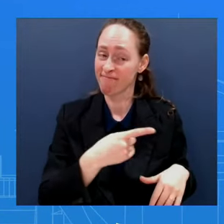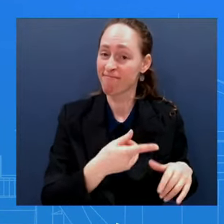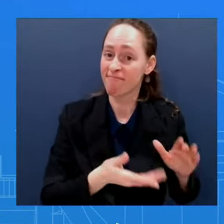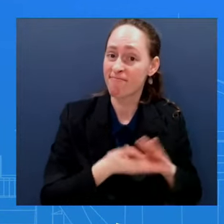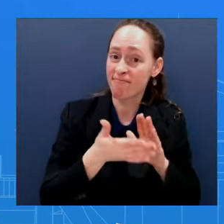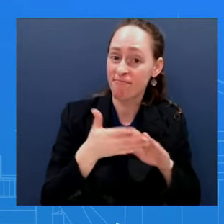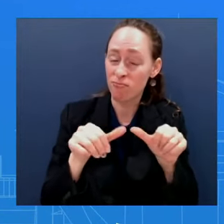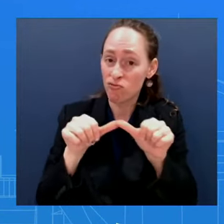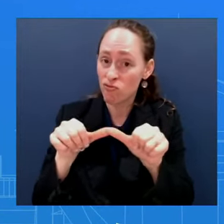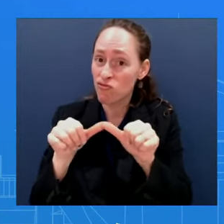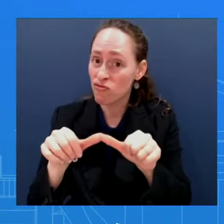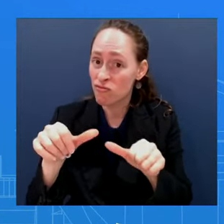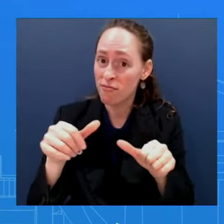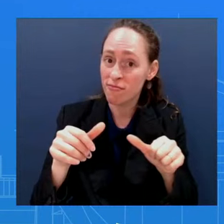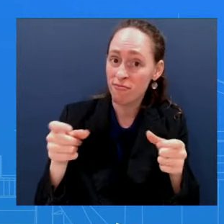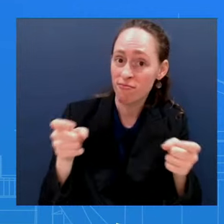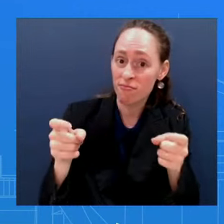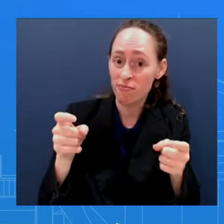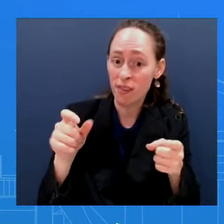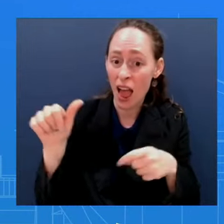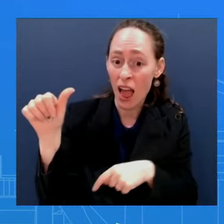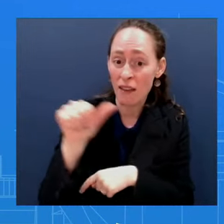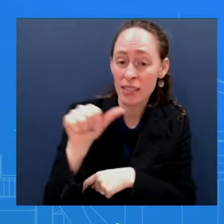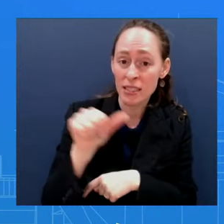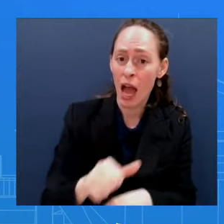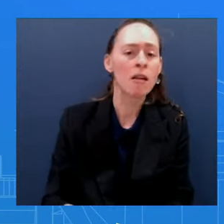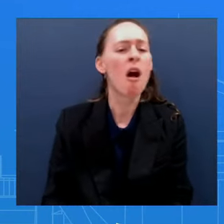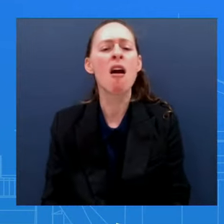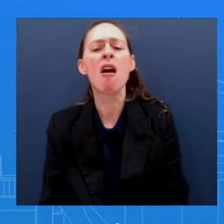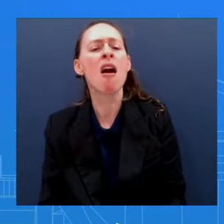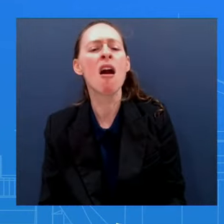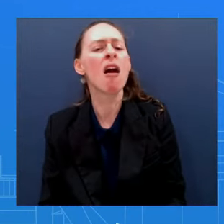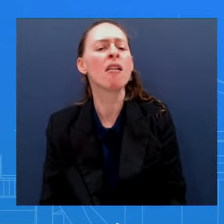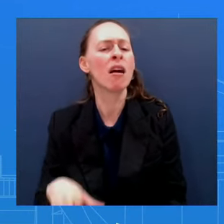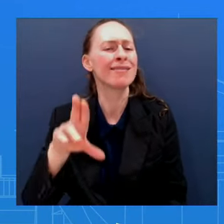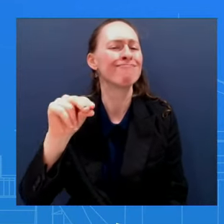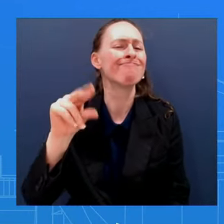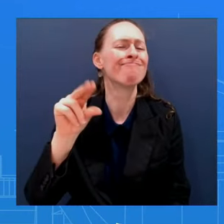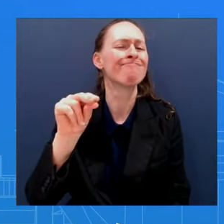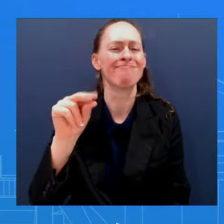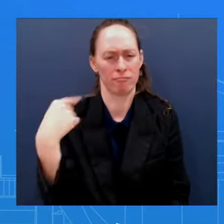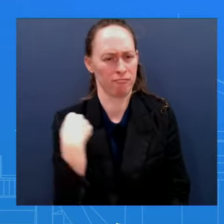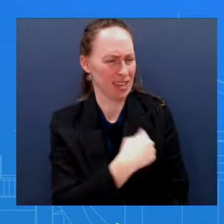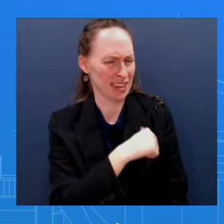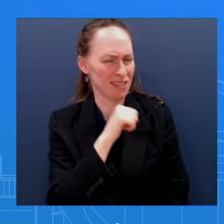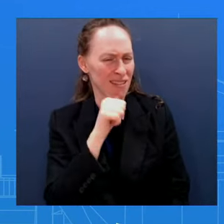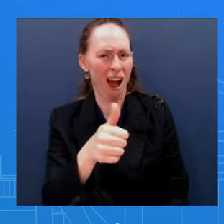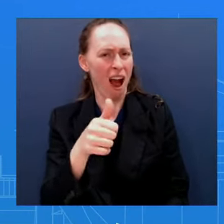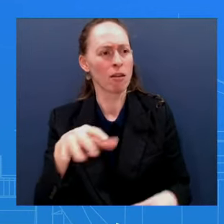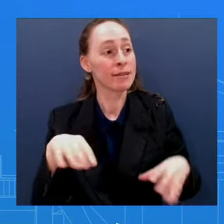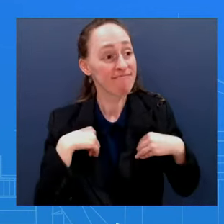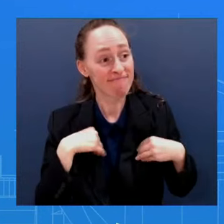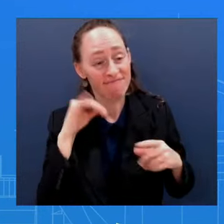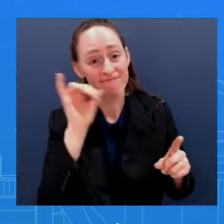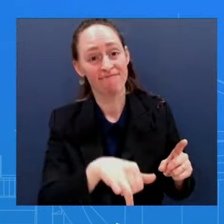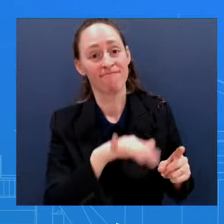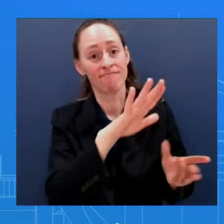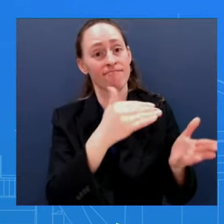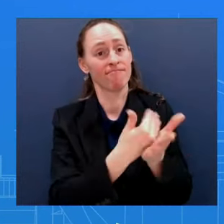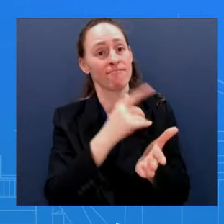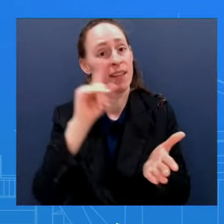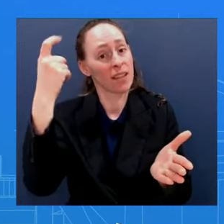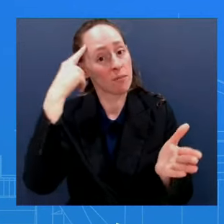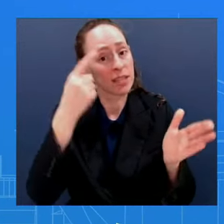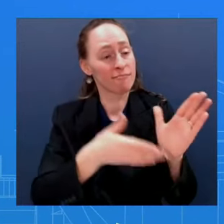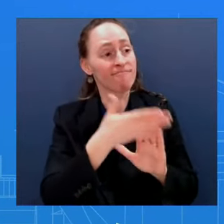We've said it numerous times If they want to be seen as legitimate rulers They need to meet all the